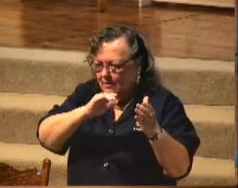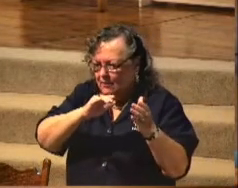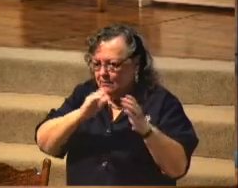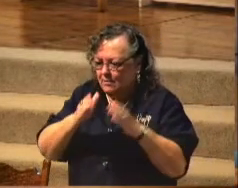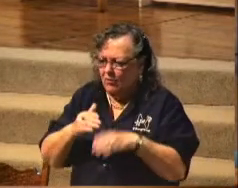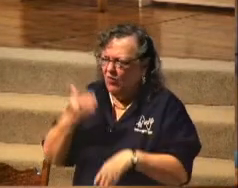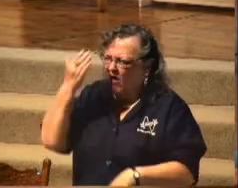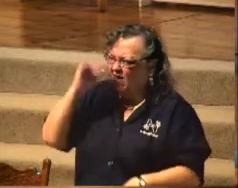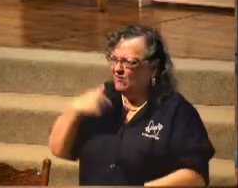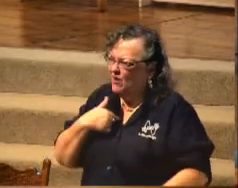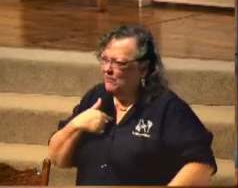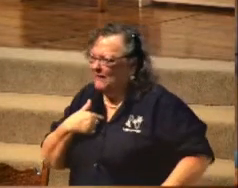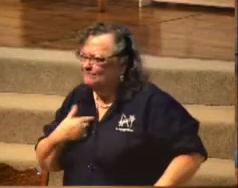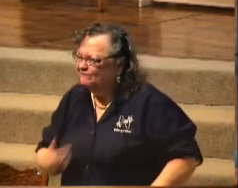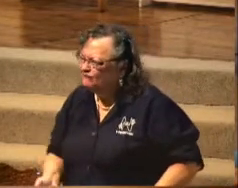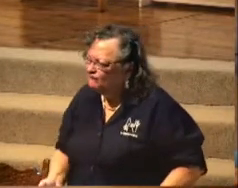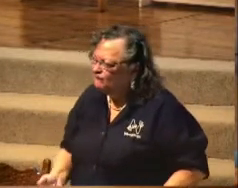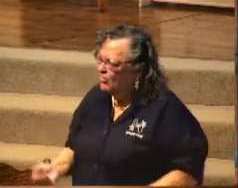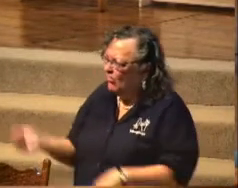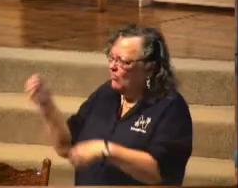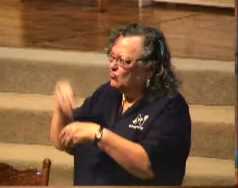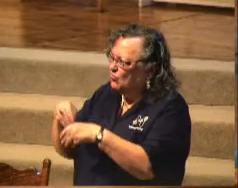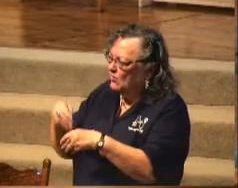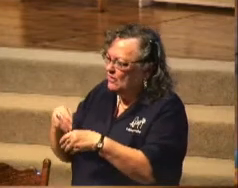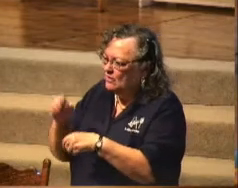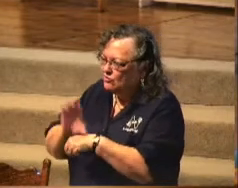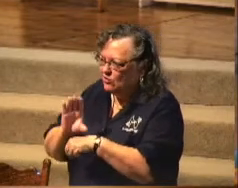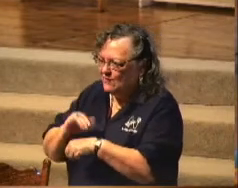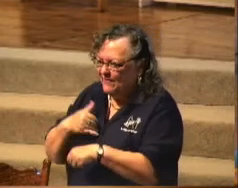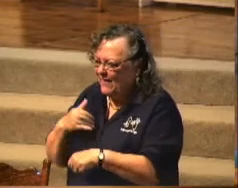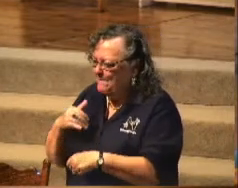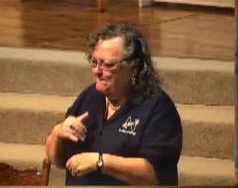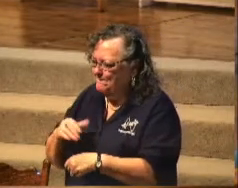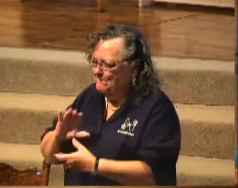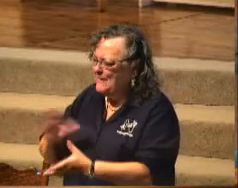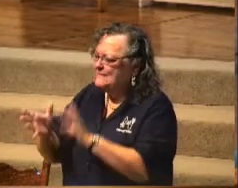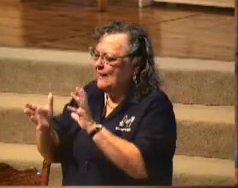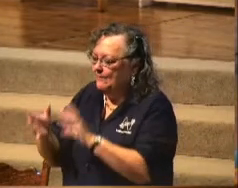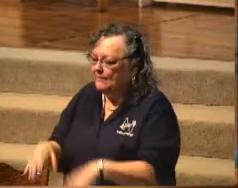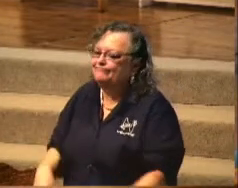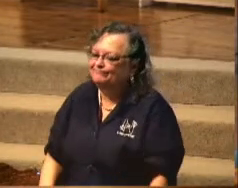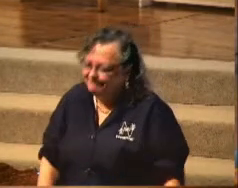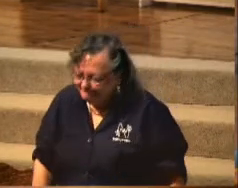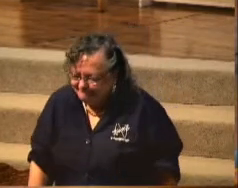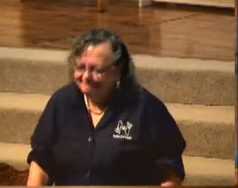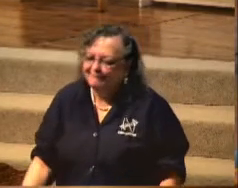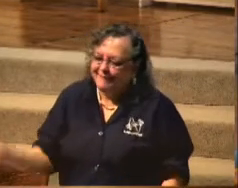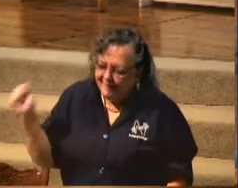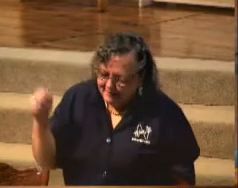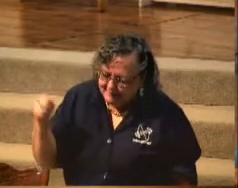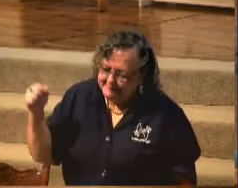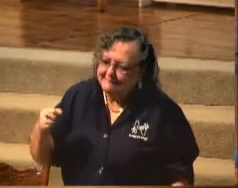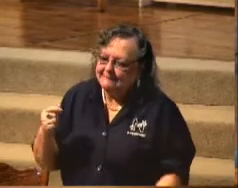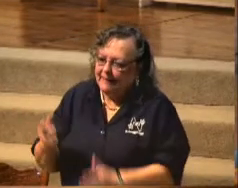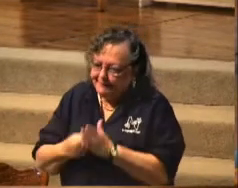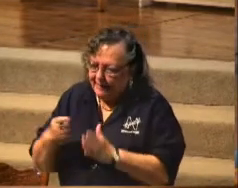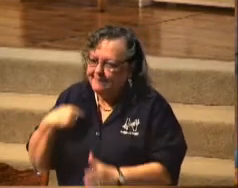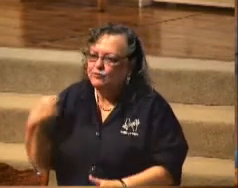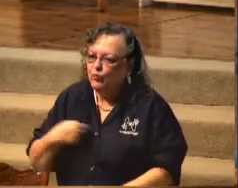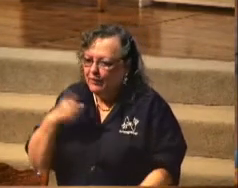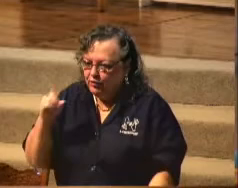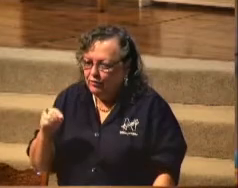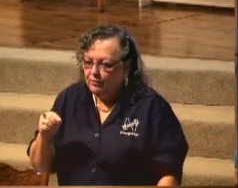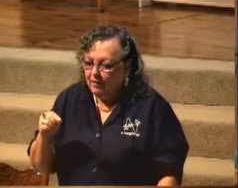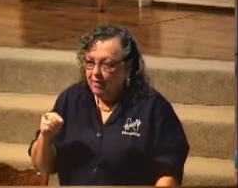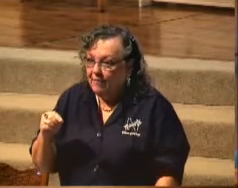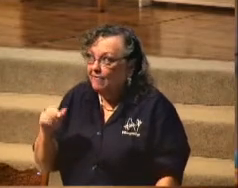You know, churches, they mess up. Absolutely we do at times. We do. That's why we have a Savior.